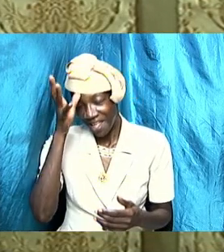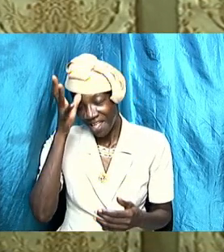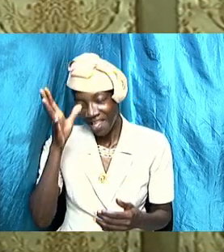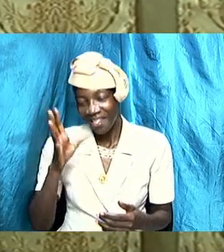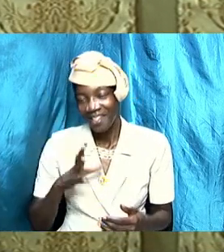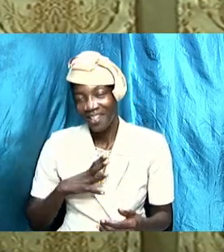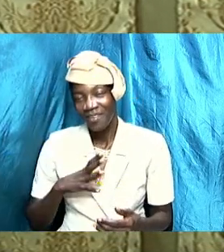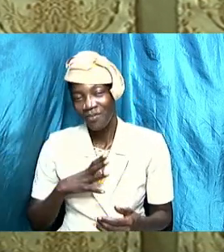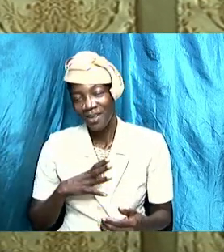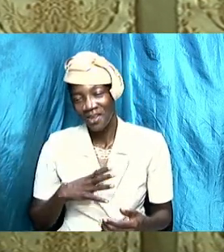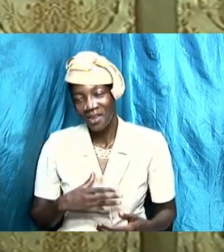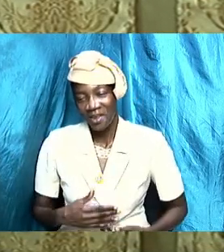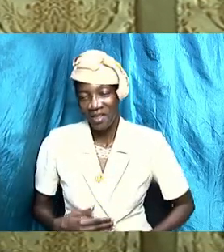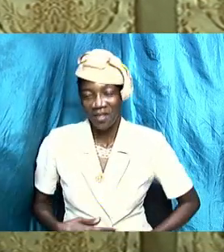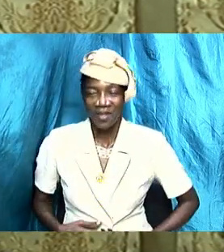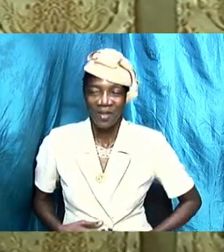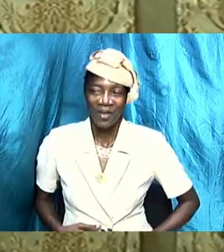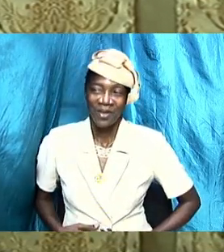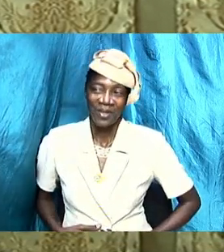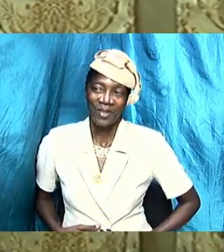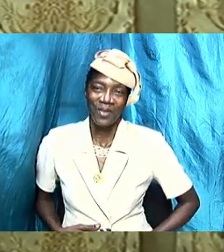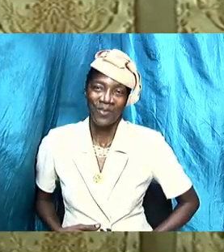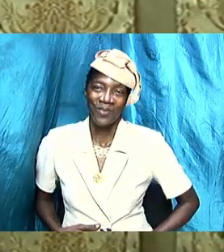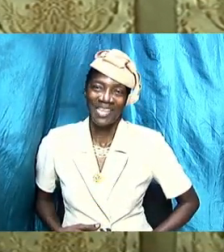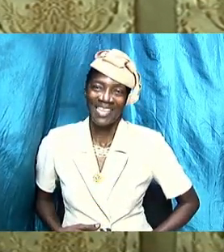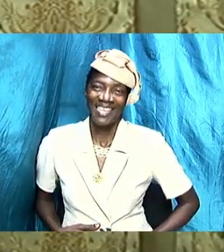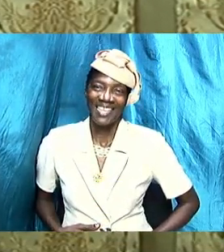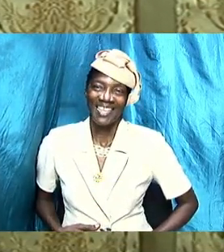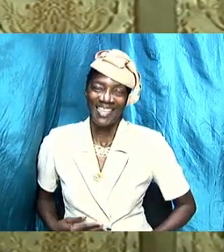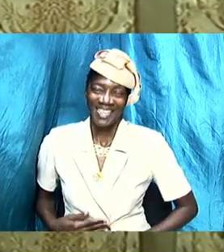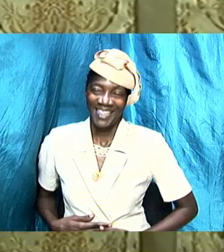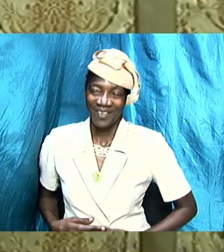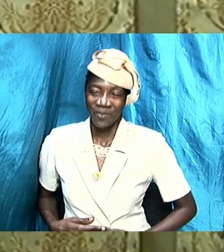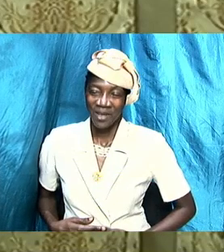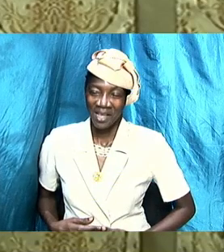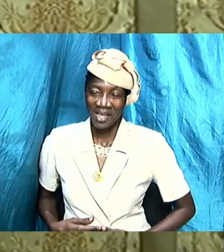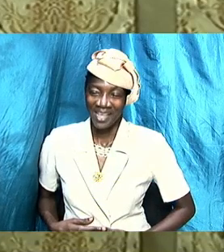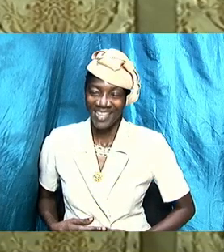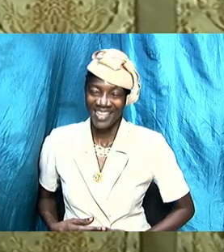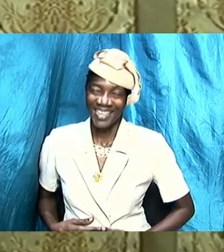his tummy gets a little or a lot more